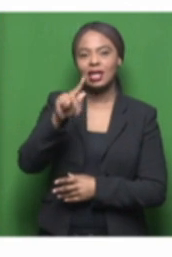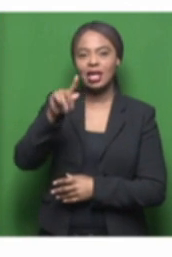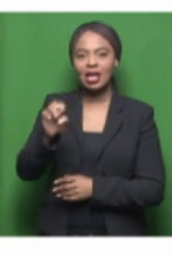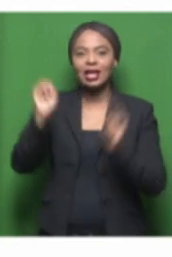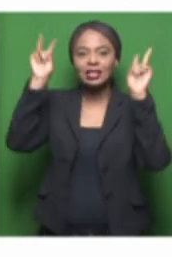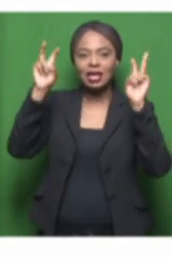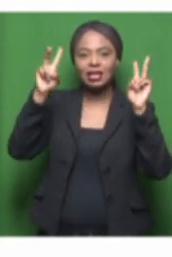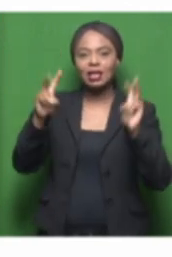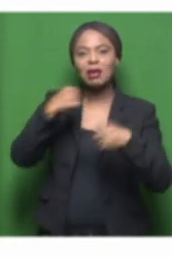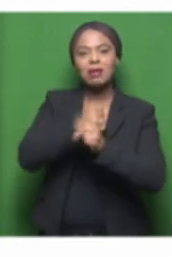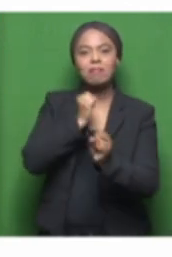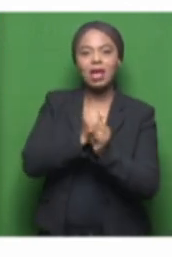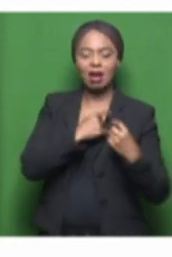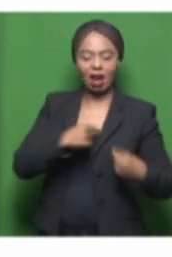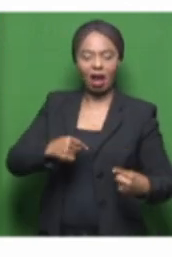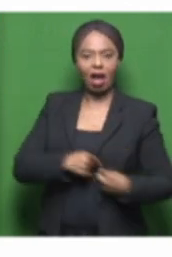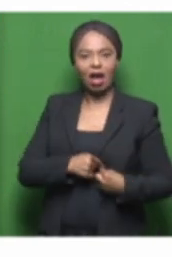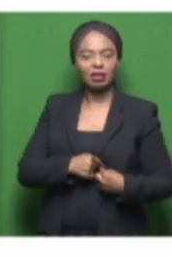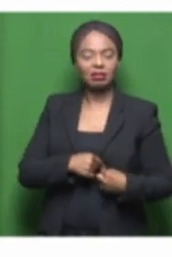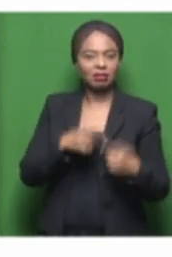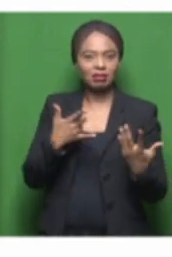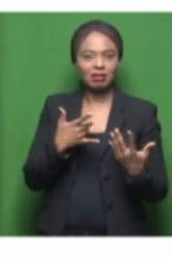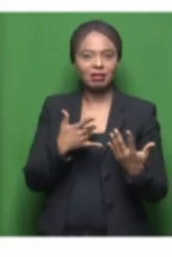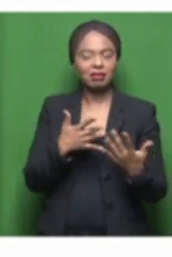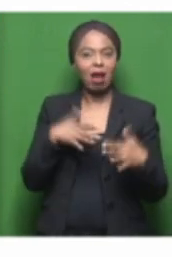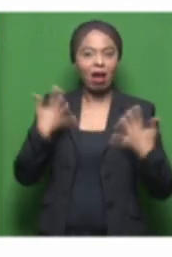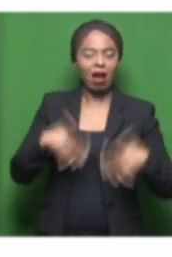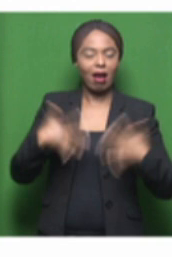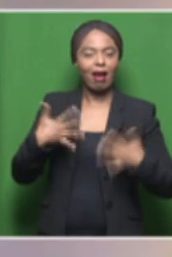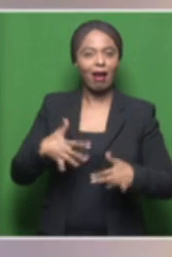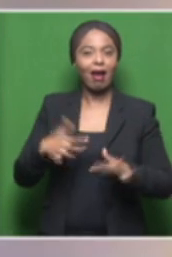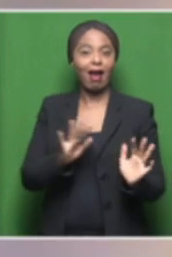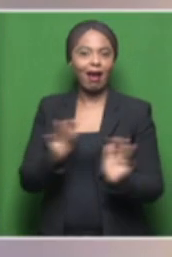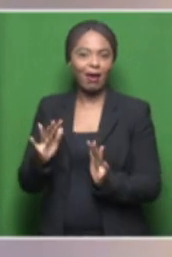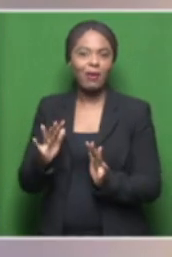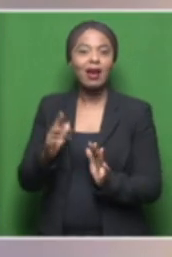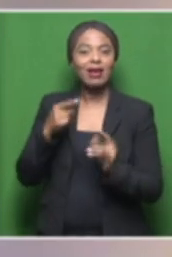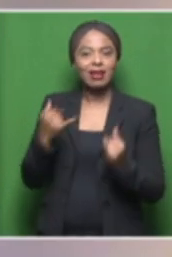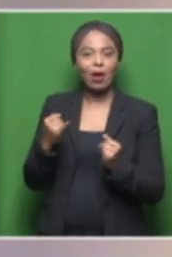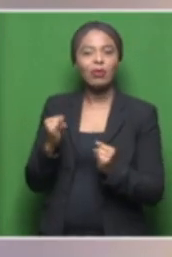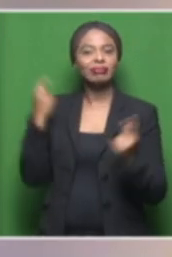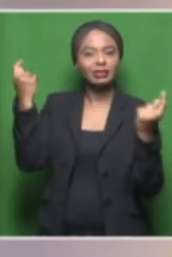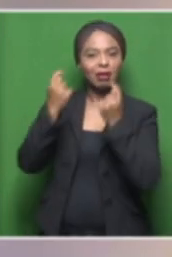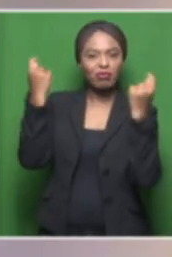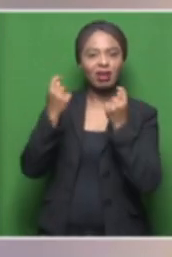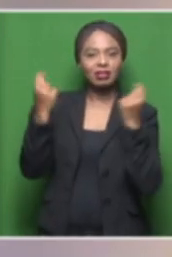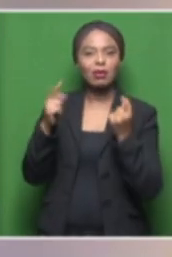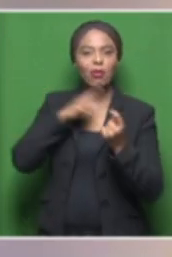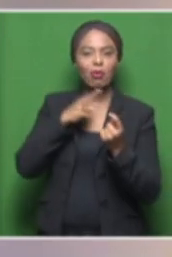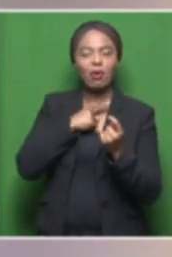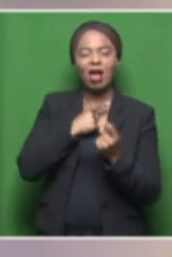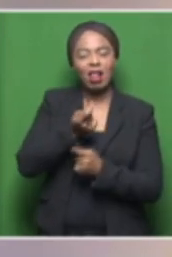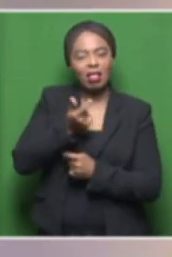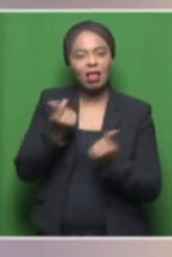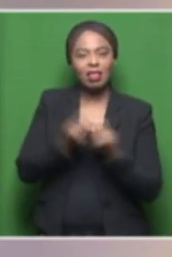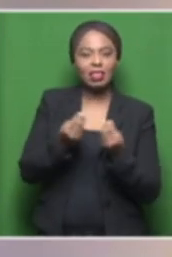What Makes Your Heart Fly is an invitation to celebrate the little things that lead to a sense of fulfillment and emphasizes